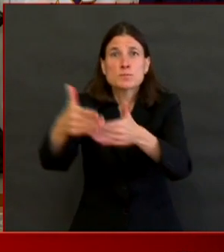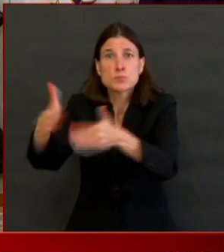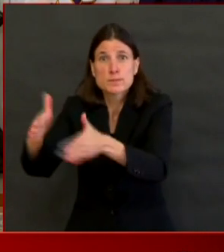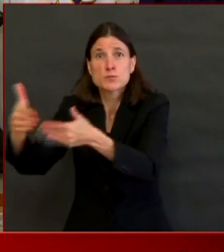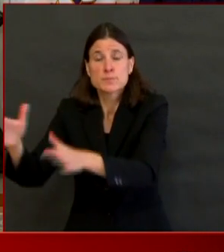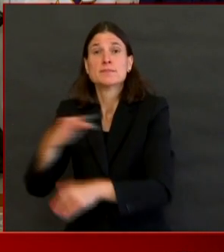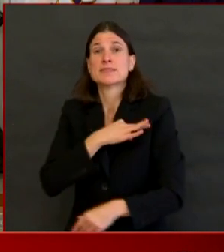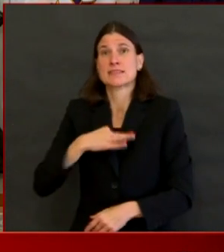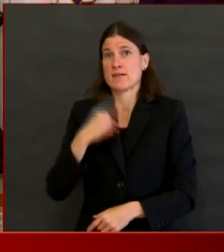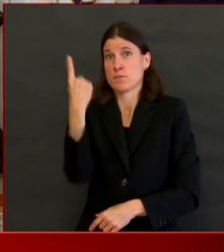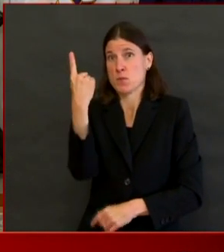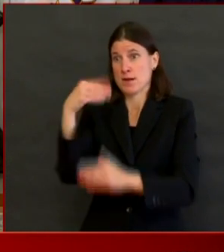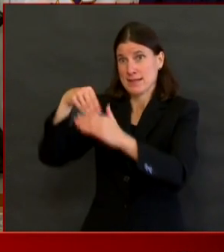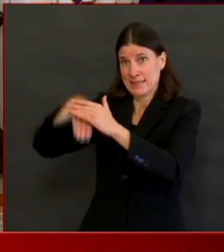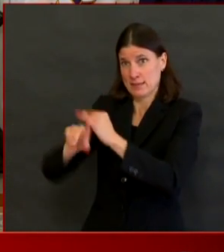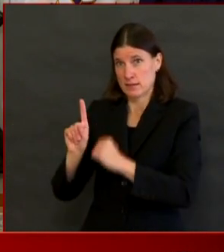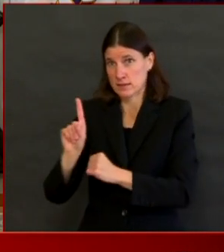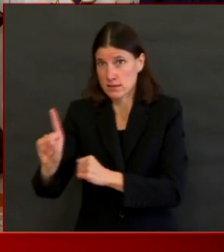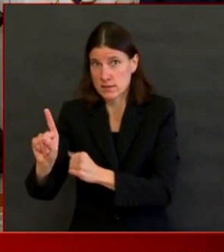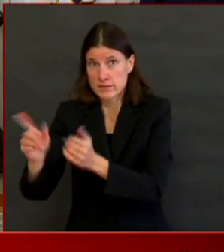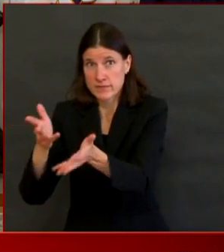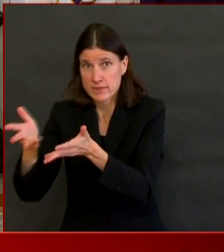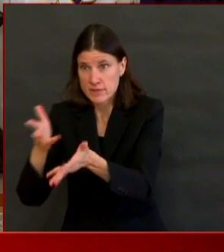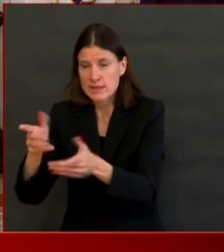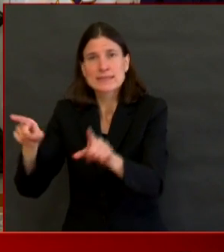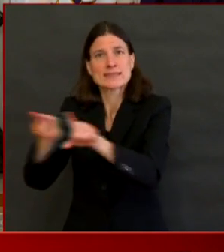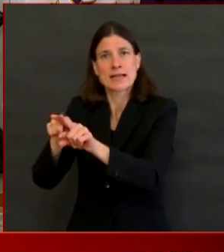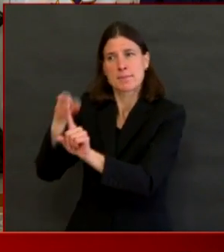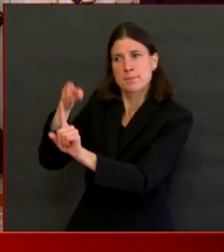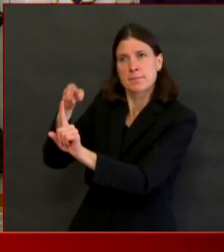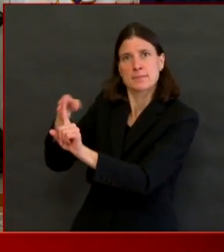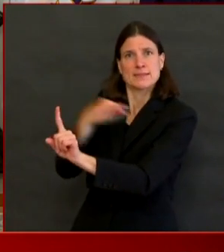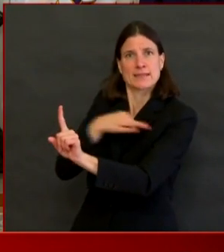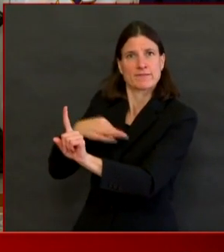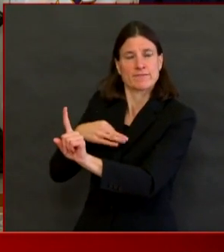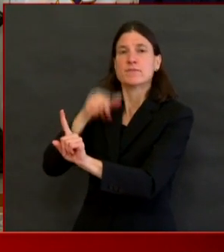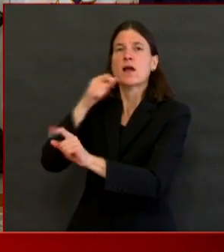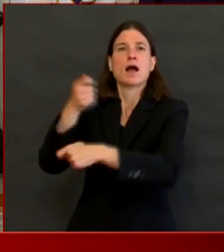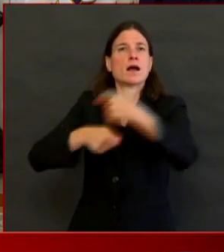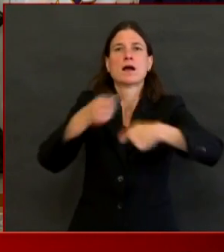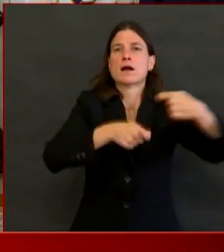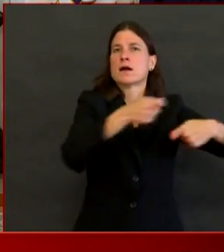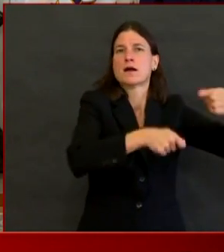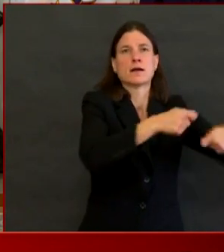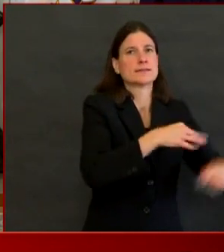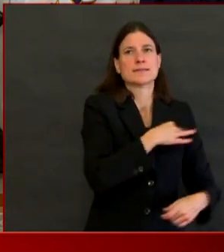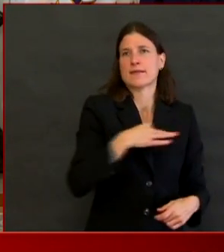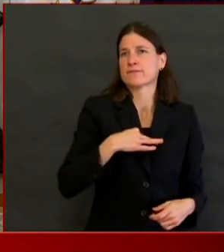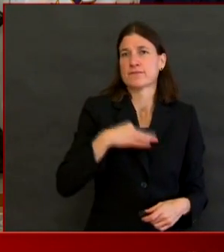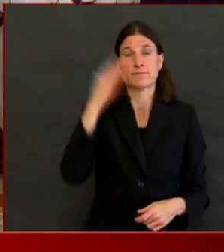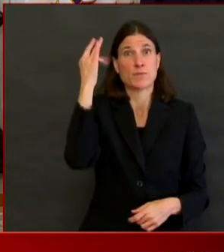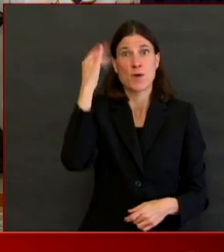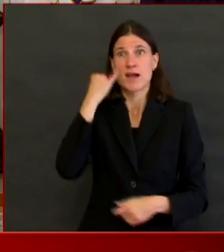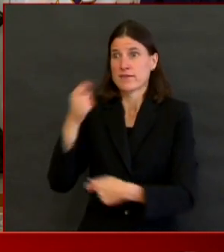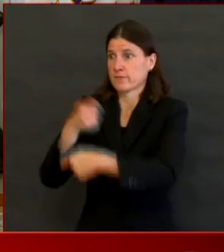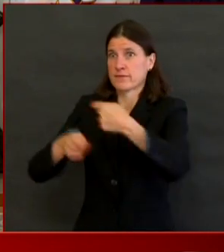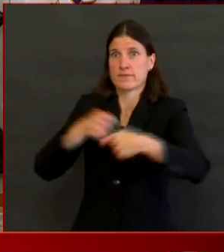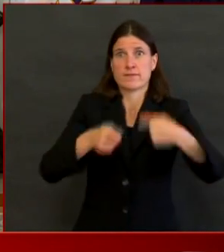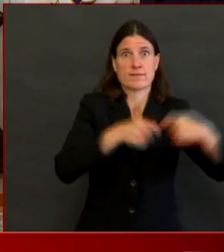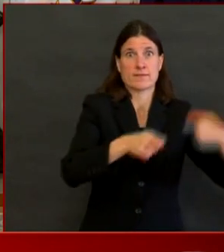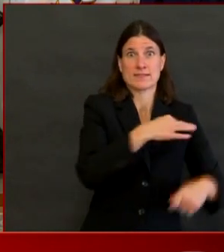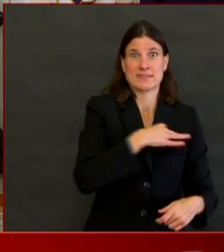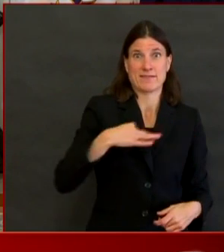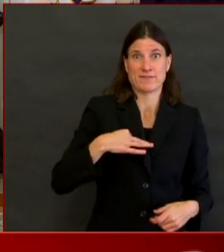entering nursing home resident facilities. And that includes delivery people. So we want to tell you in advance now,